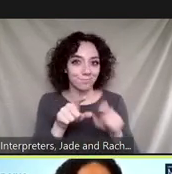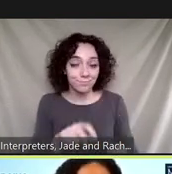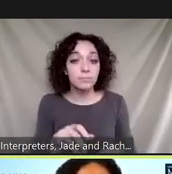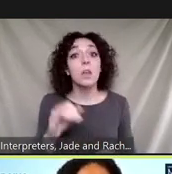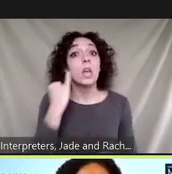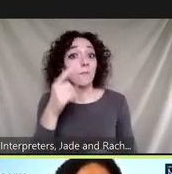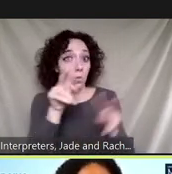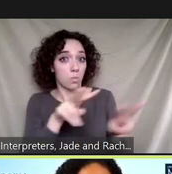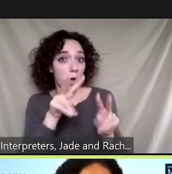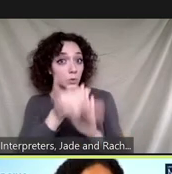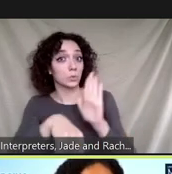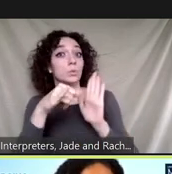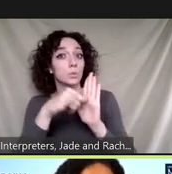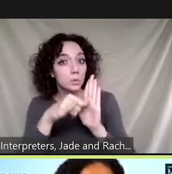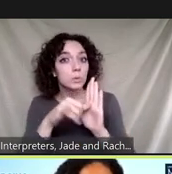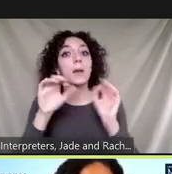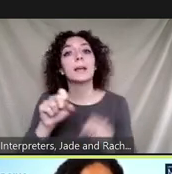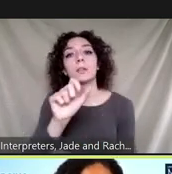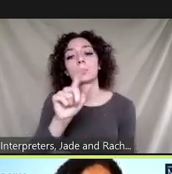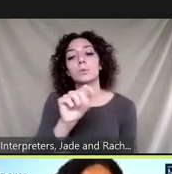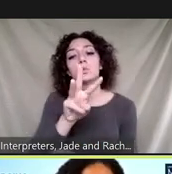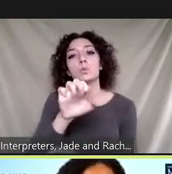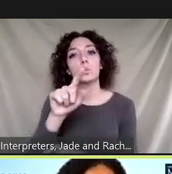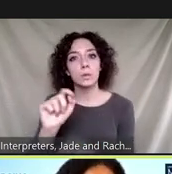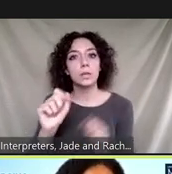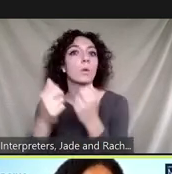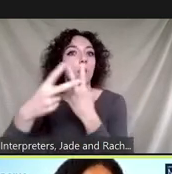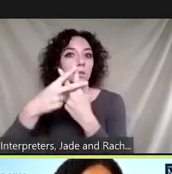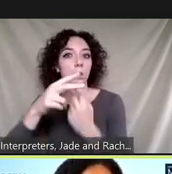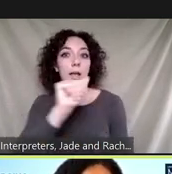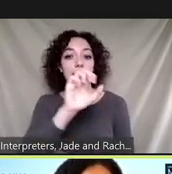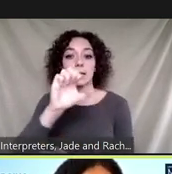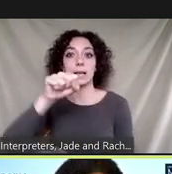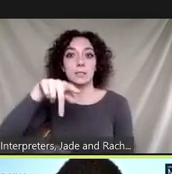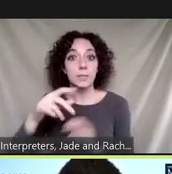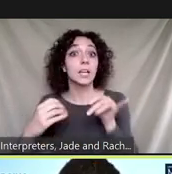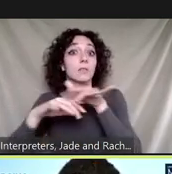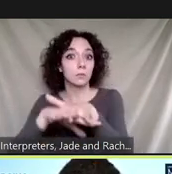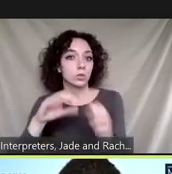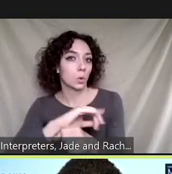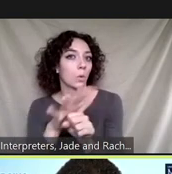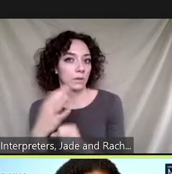there or tweet us um with the hashtag aesp converging covet 19